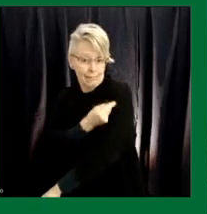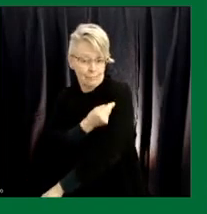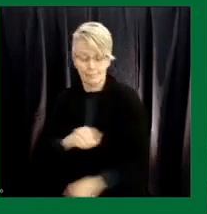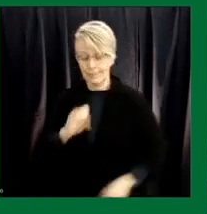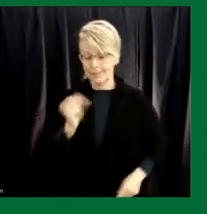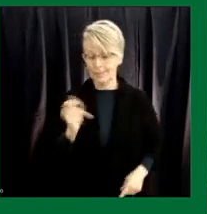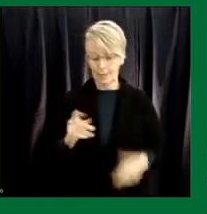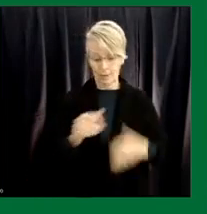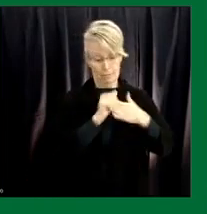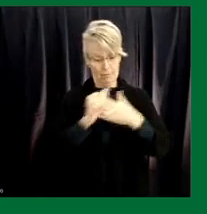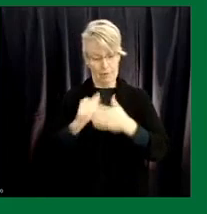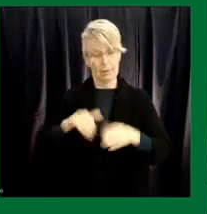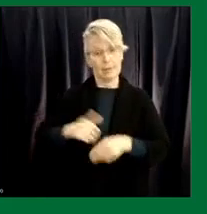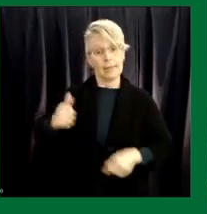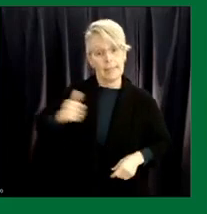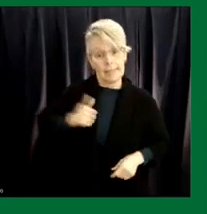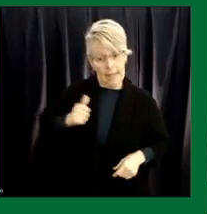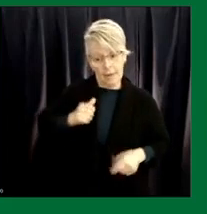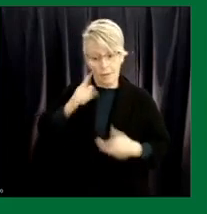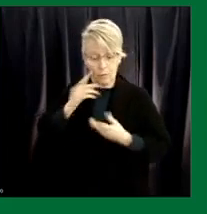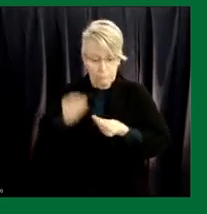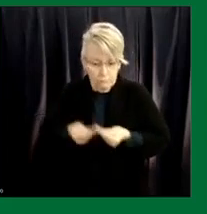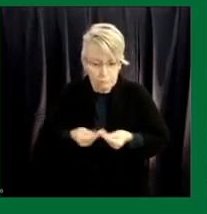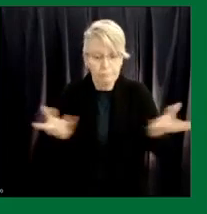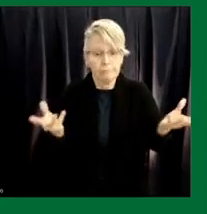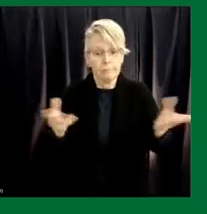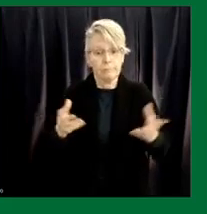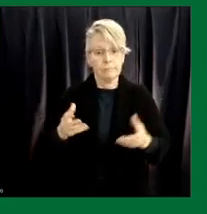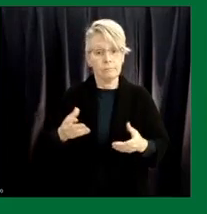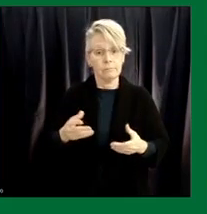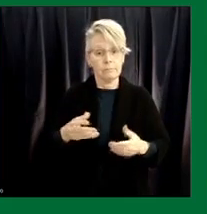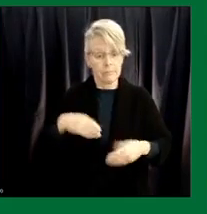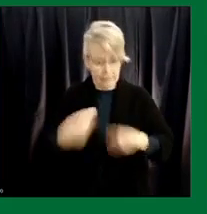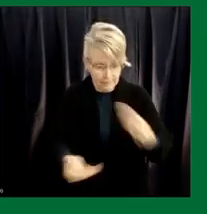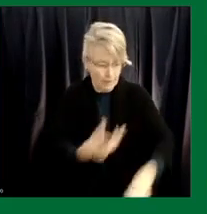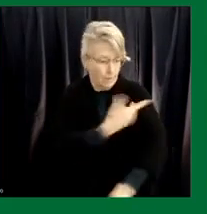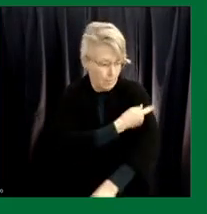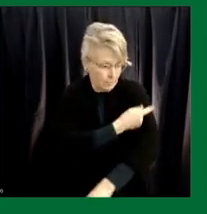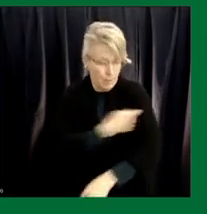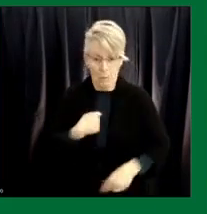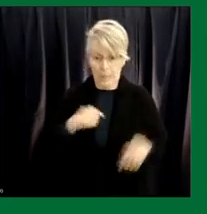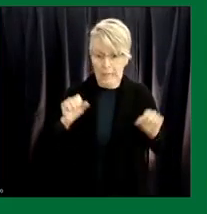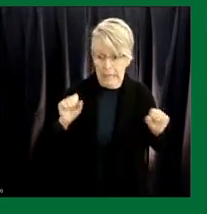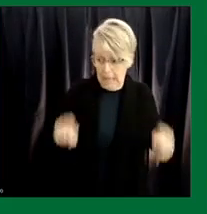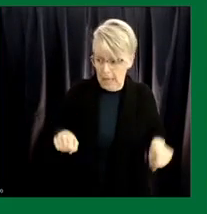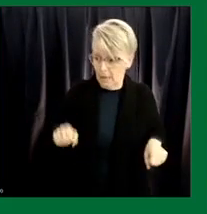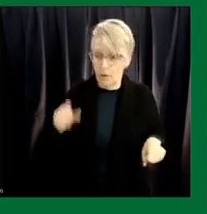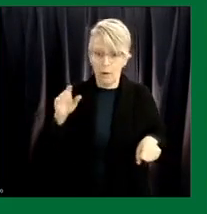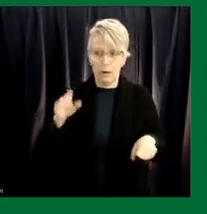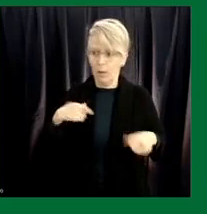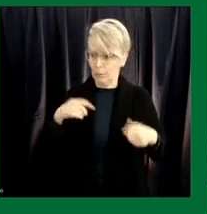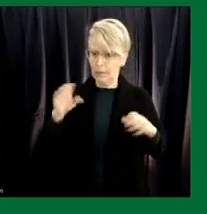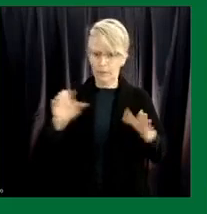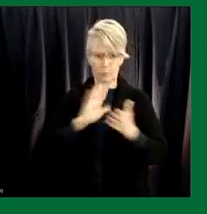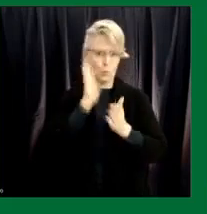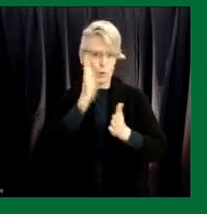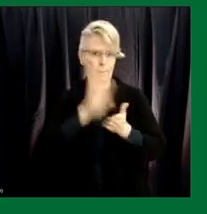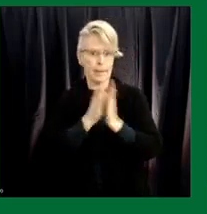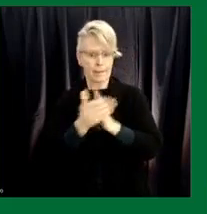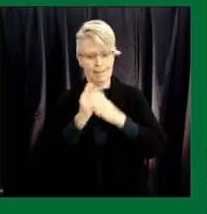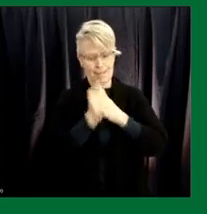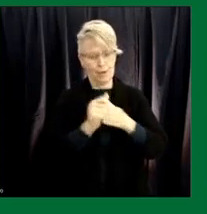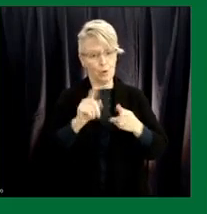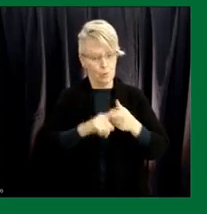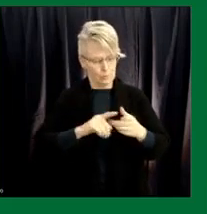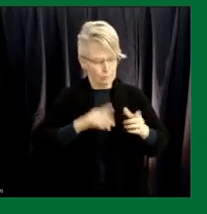in Canada in delivering vaccines. We can, we should and we will be the leader in researching, developing and producing